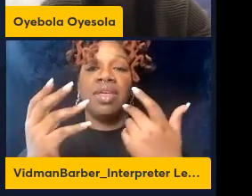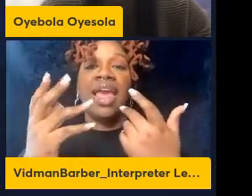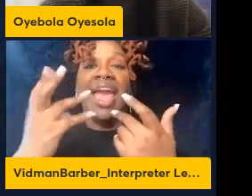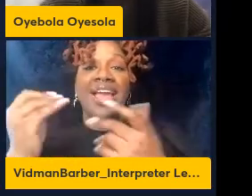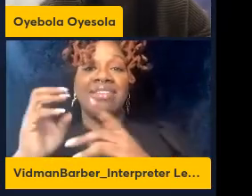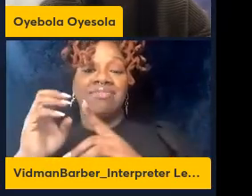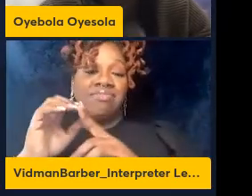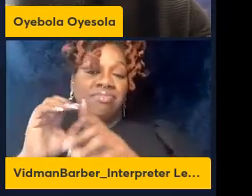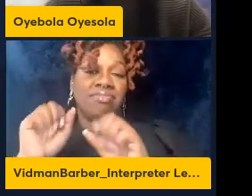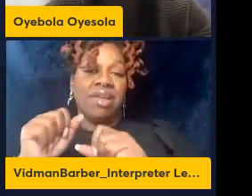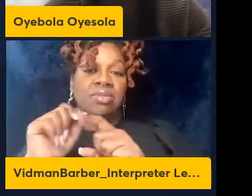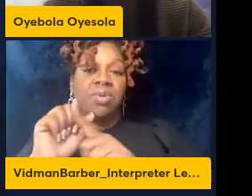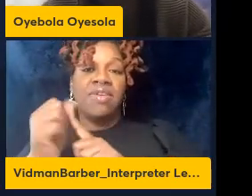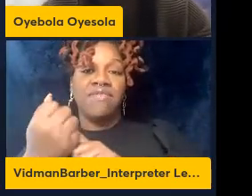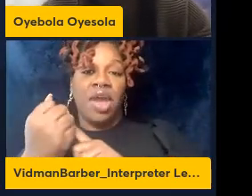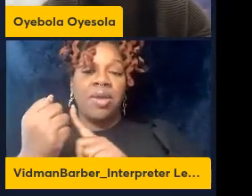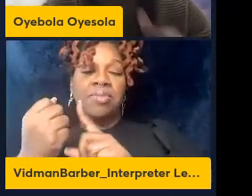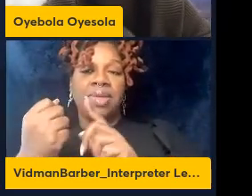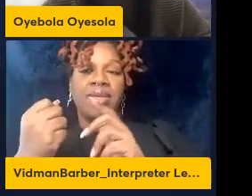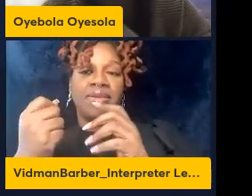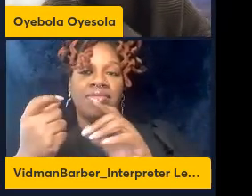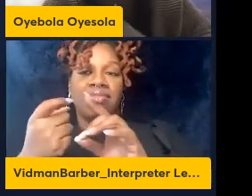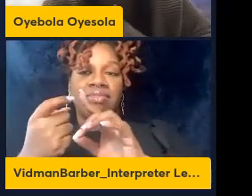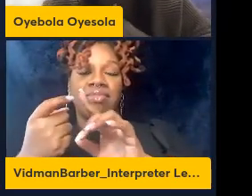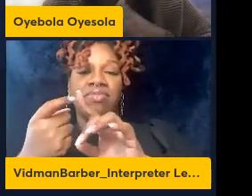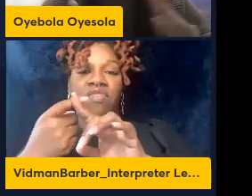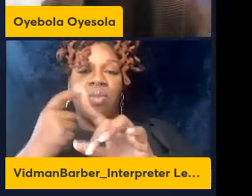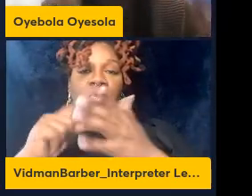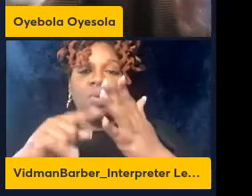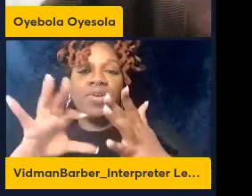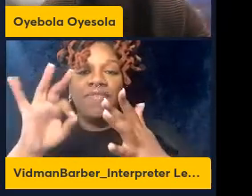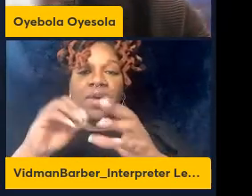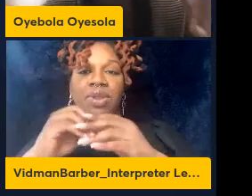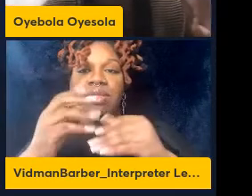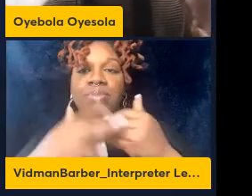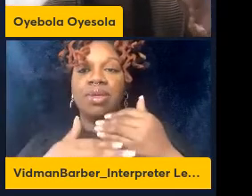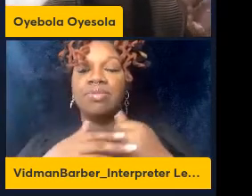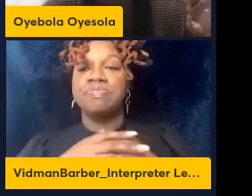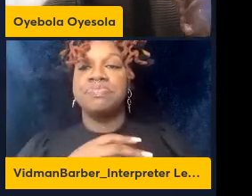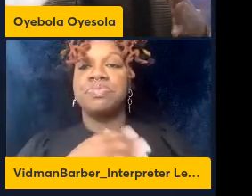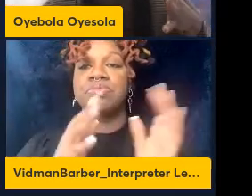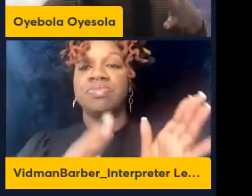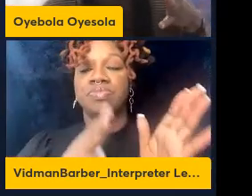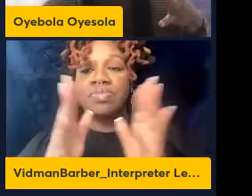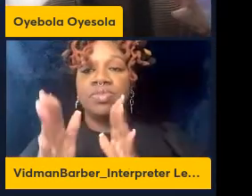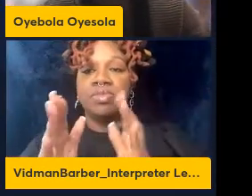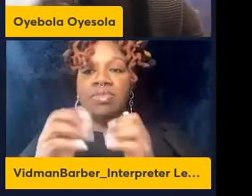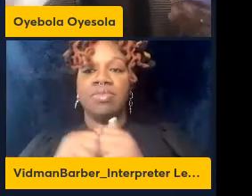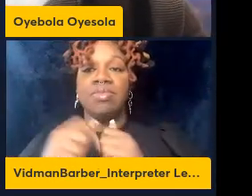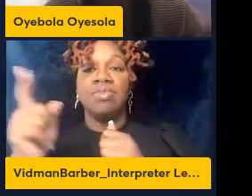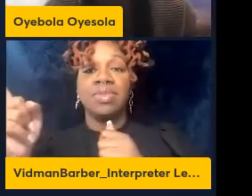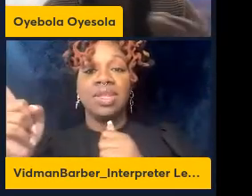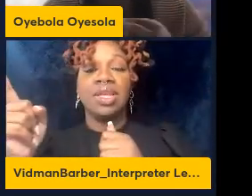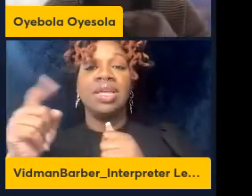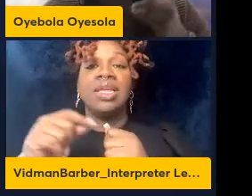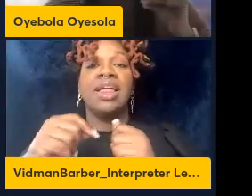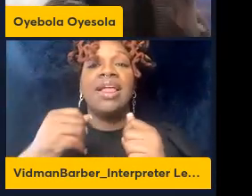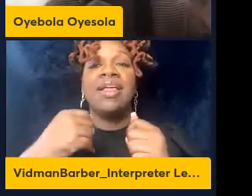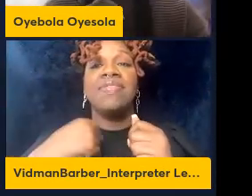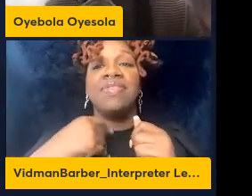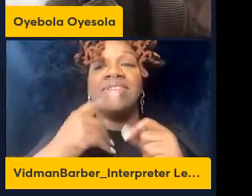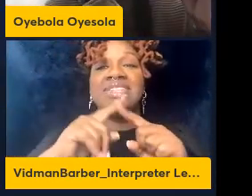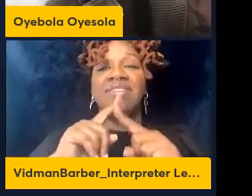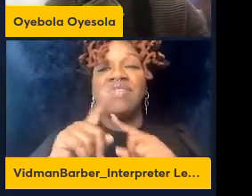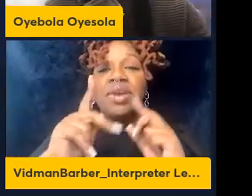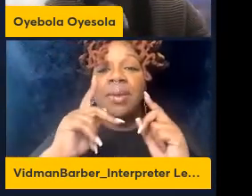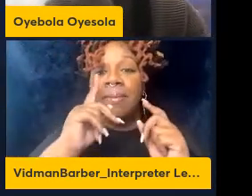but then what happens in the MLN since there is this difference in immune composition when we